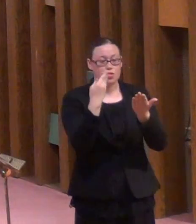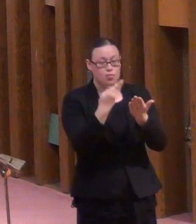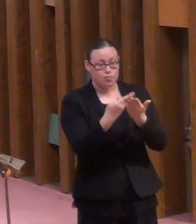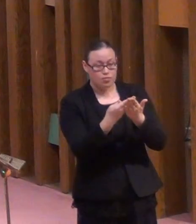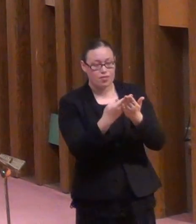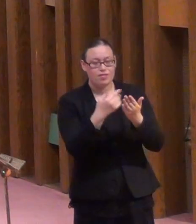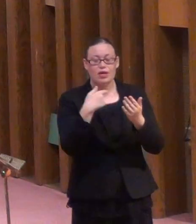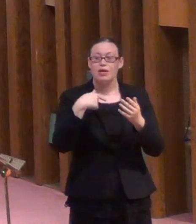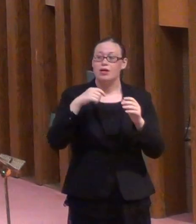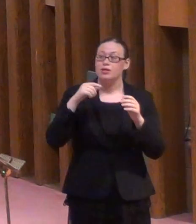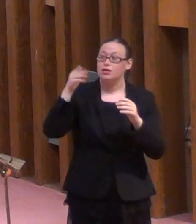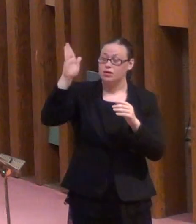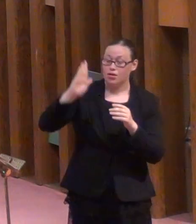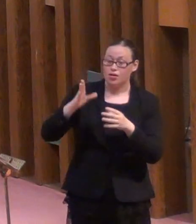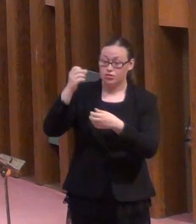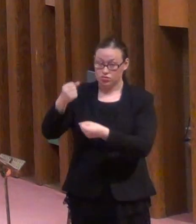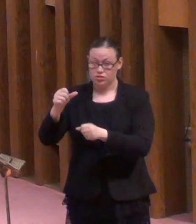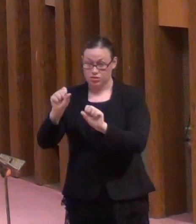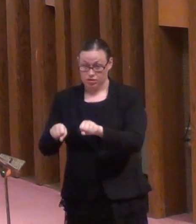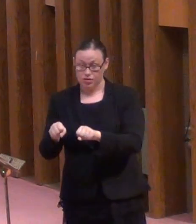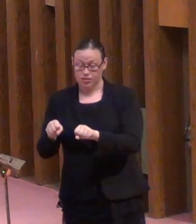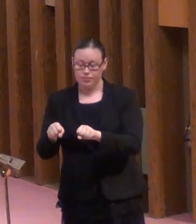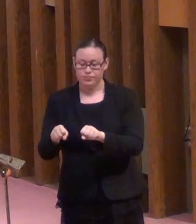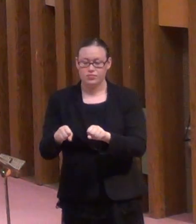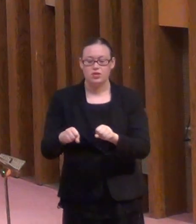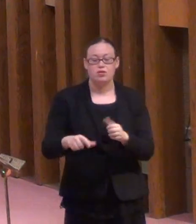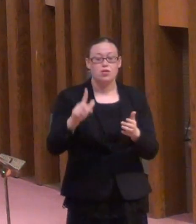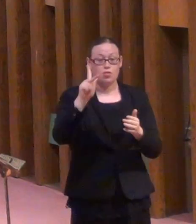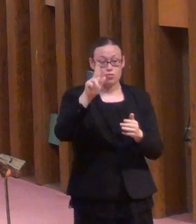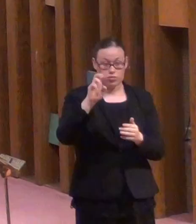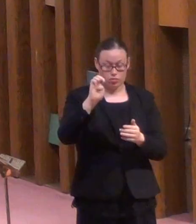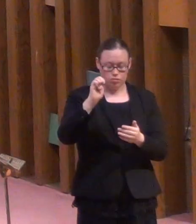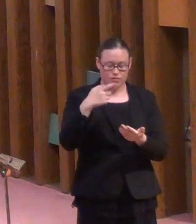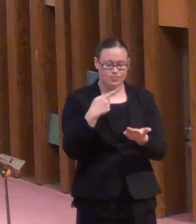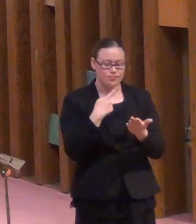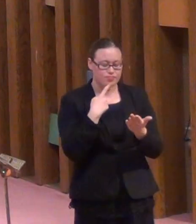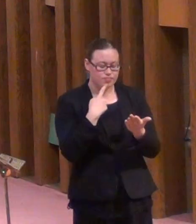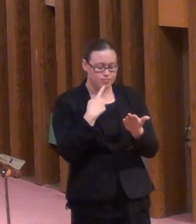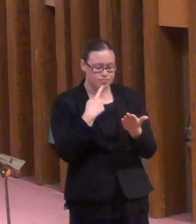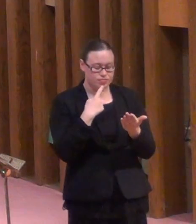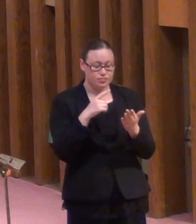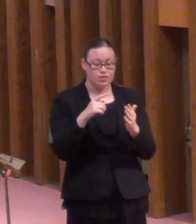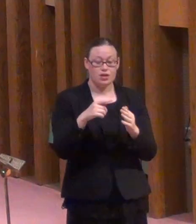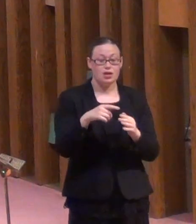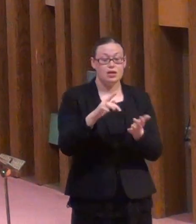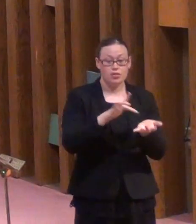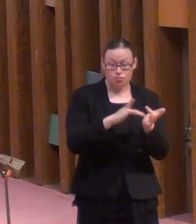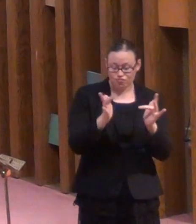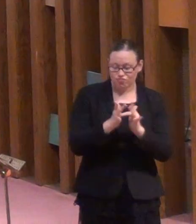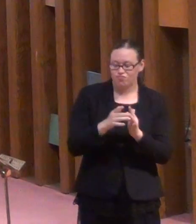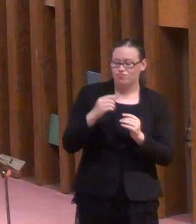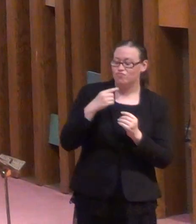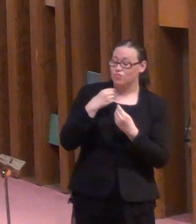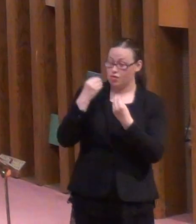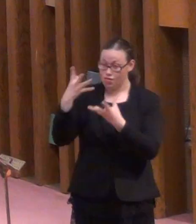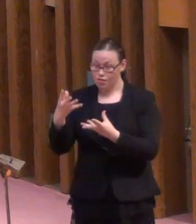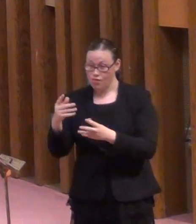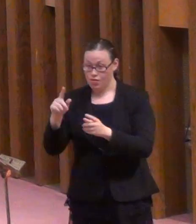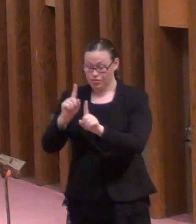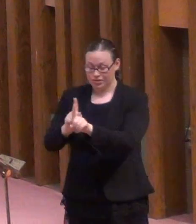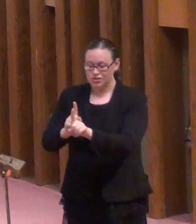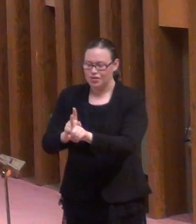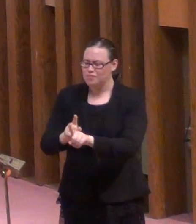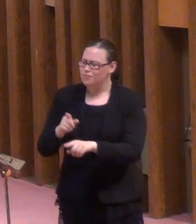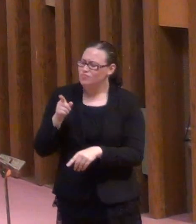Christ. Luke 16, verse 1, Jesus told his disciples, there was a rich man whose manager was